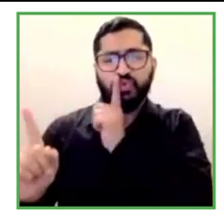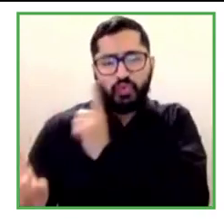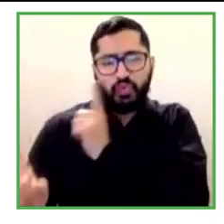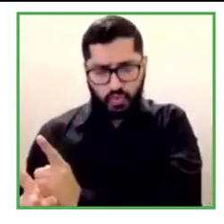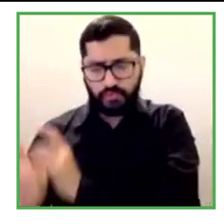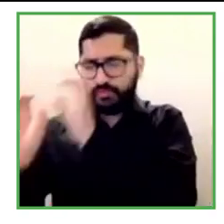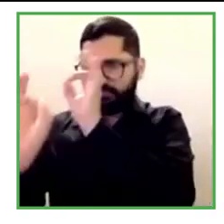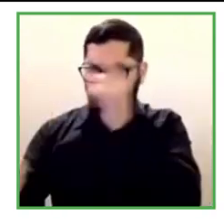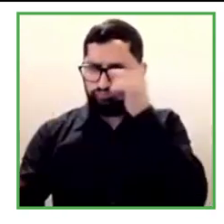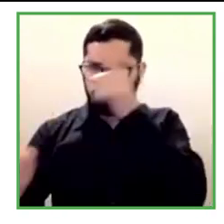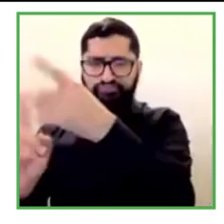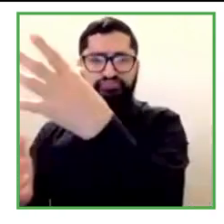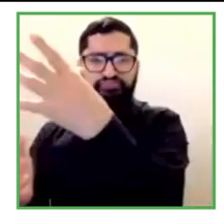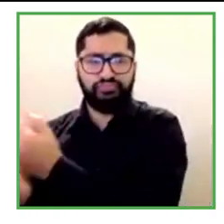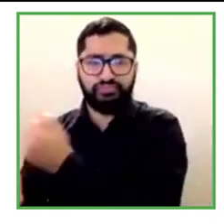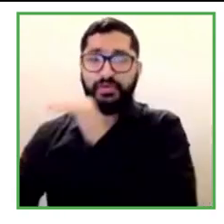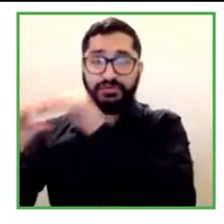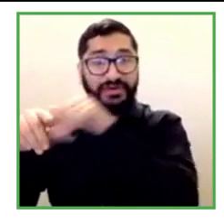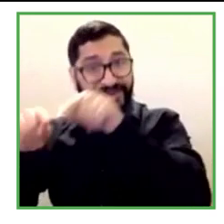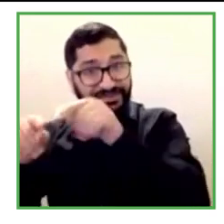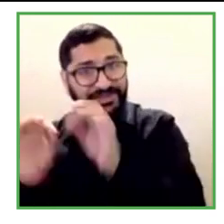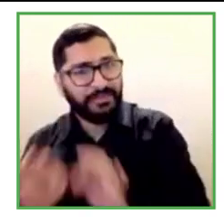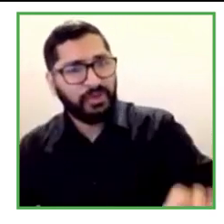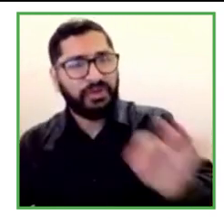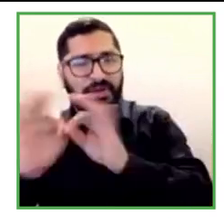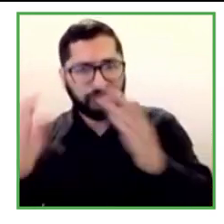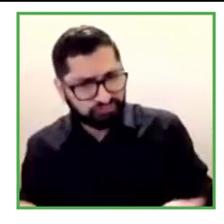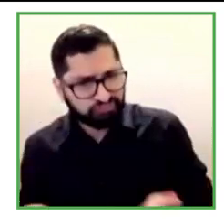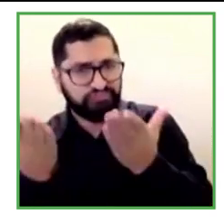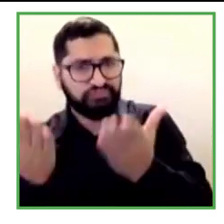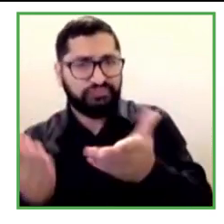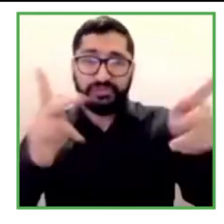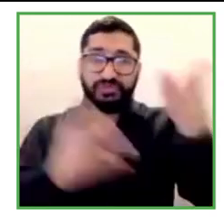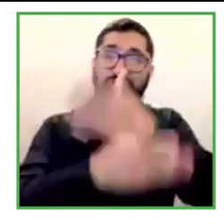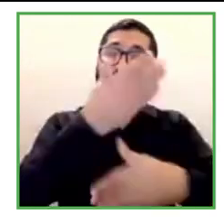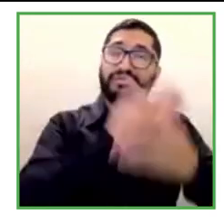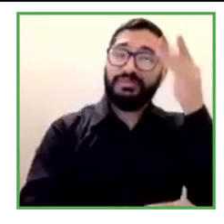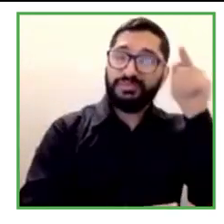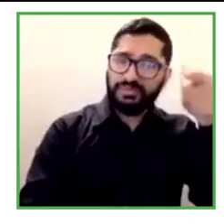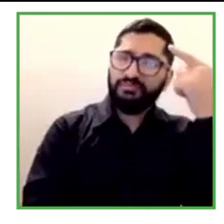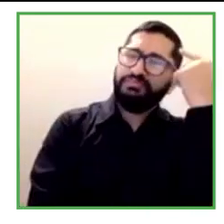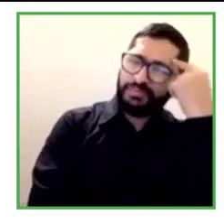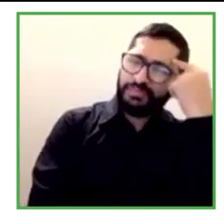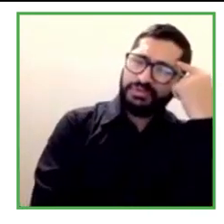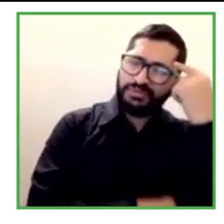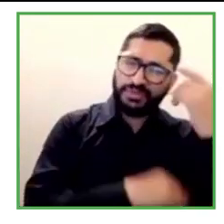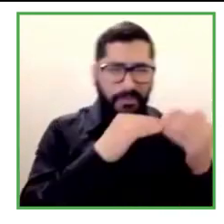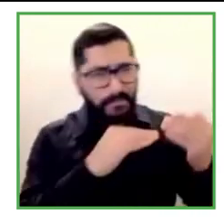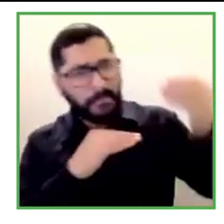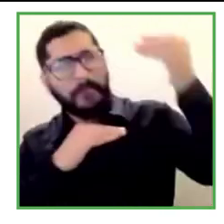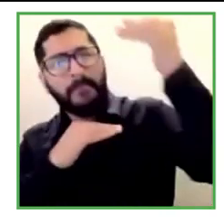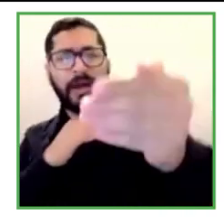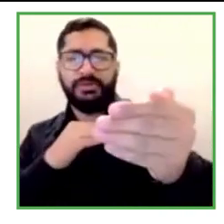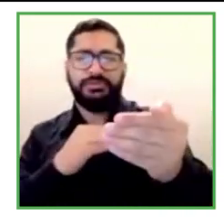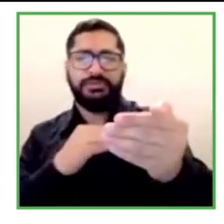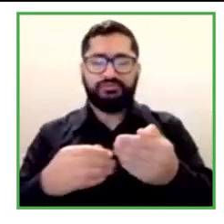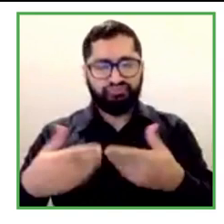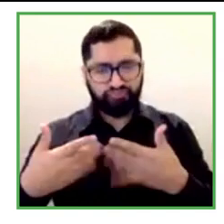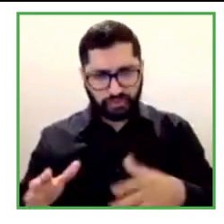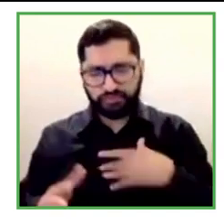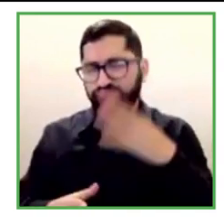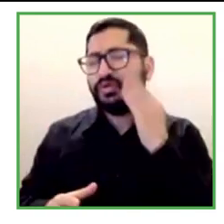have as a bank in that regard. With people with disabilities, we thought about going beyond and